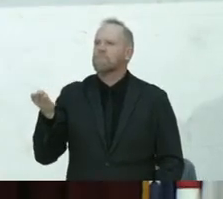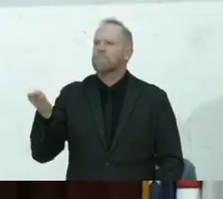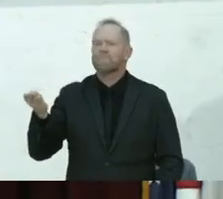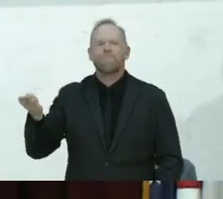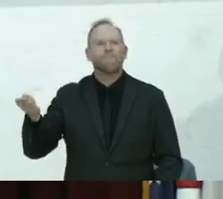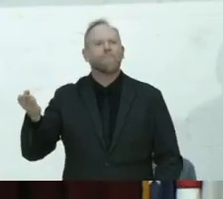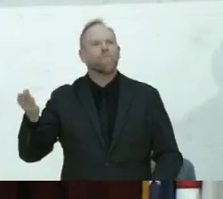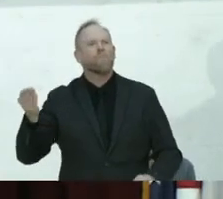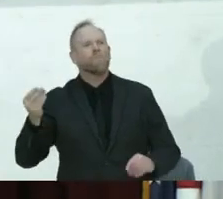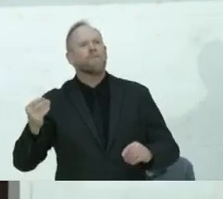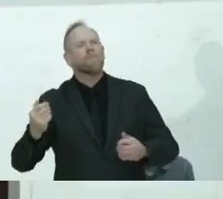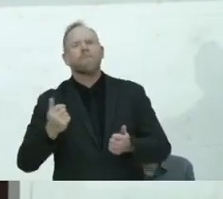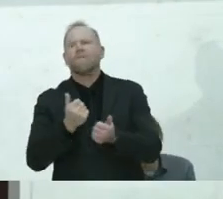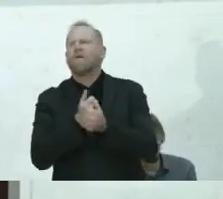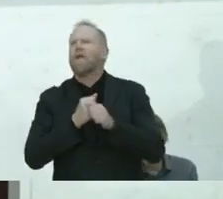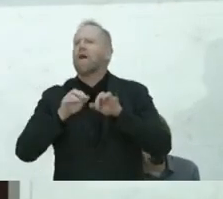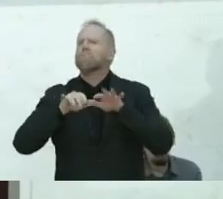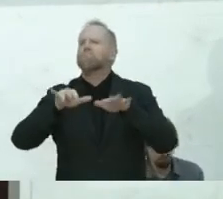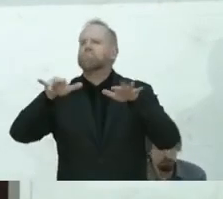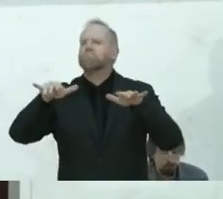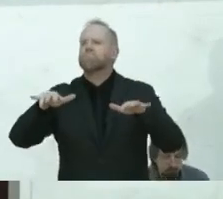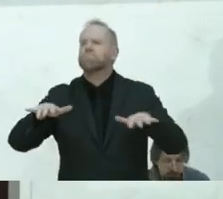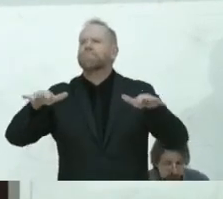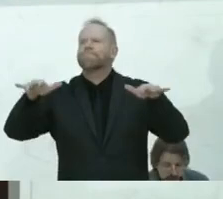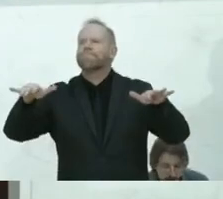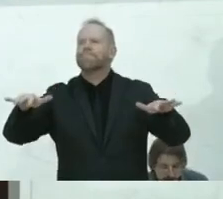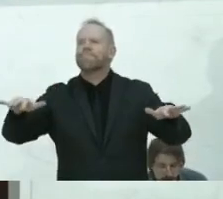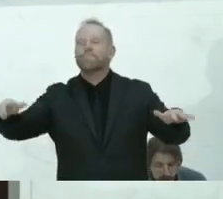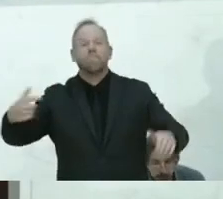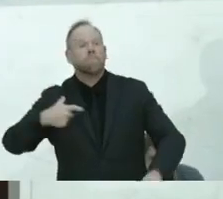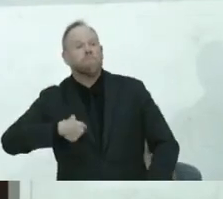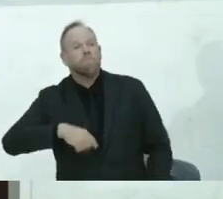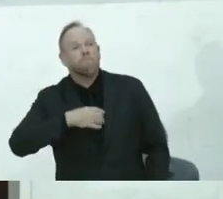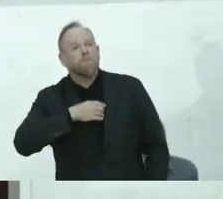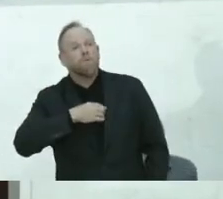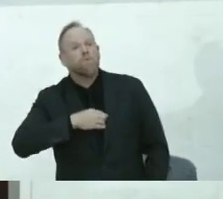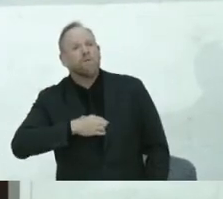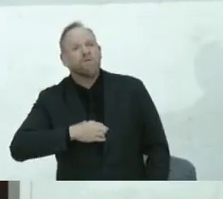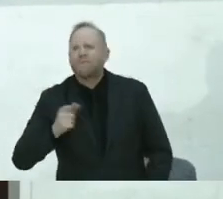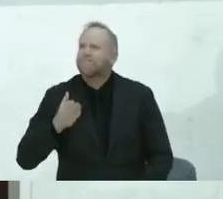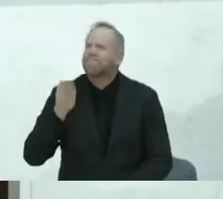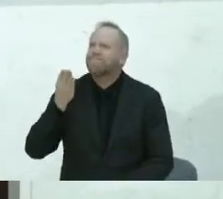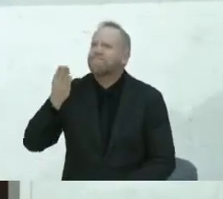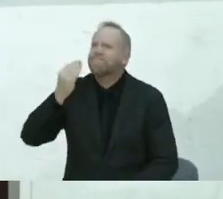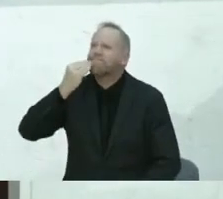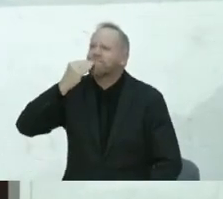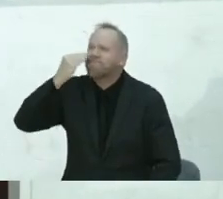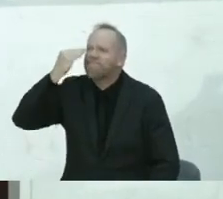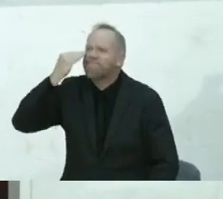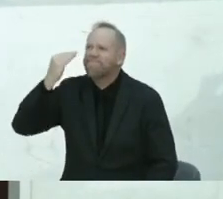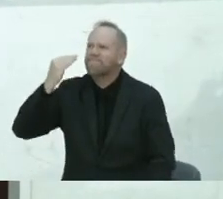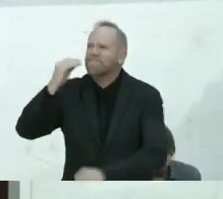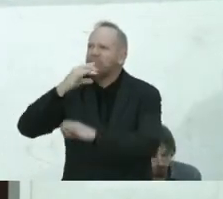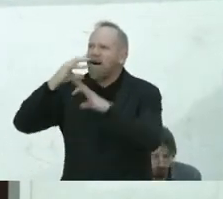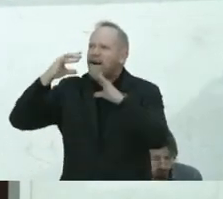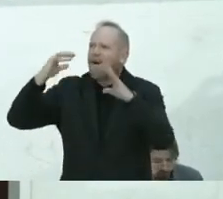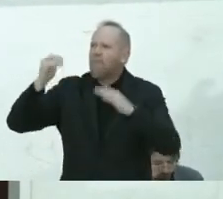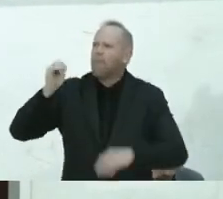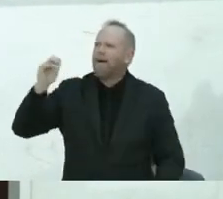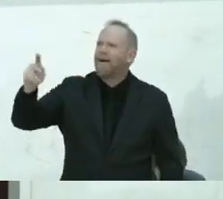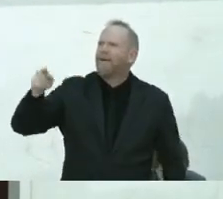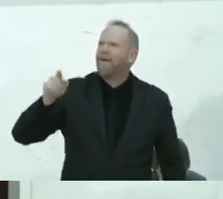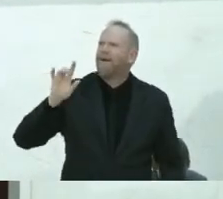of overflowing I wish I was home I wish I was back there